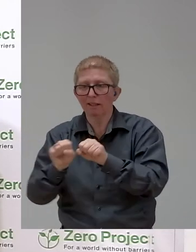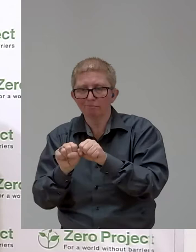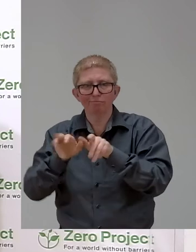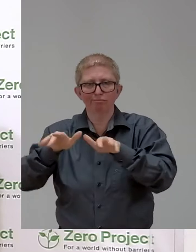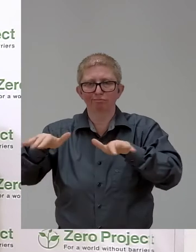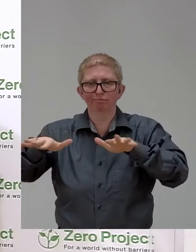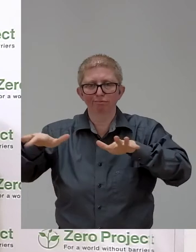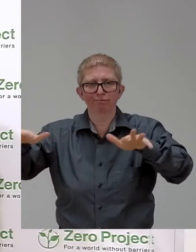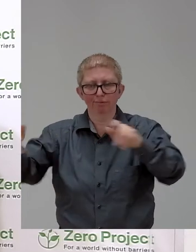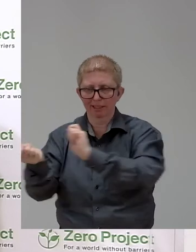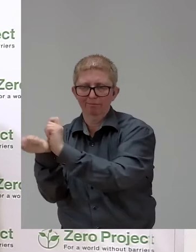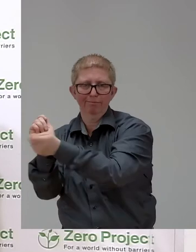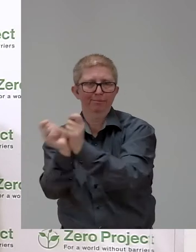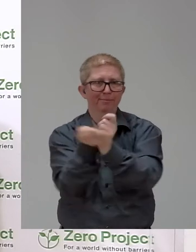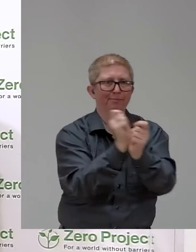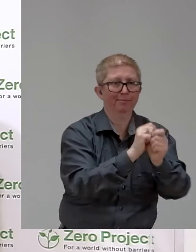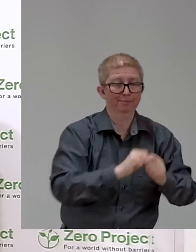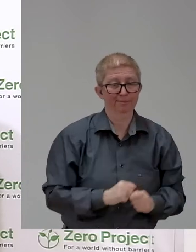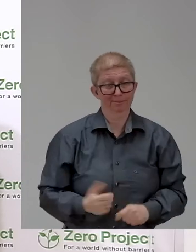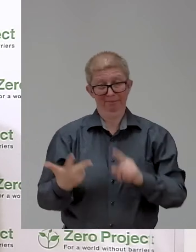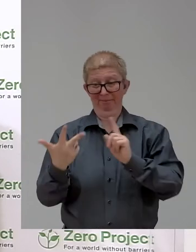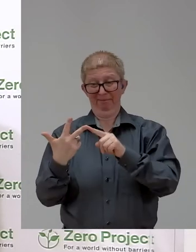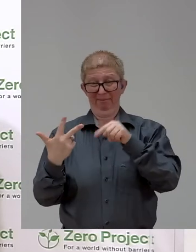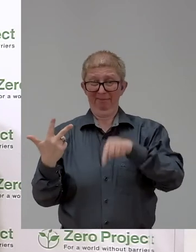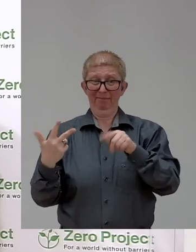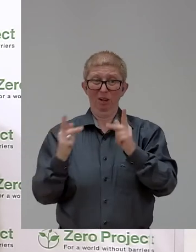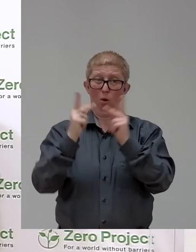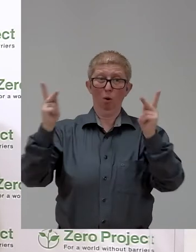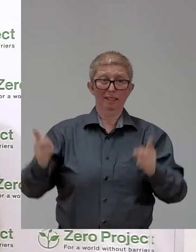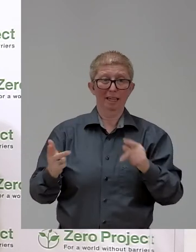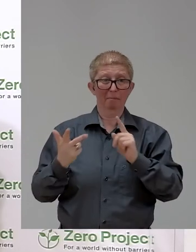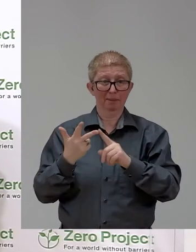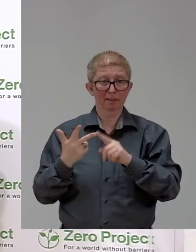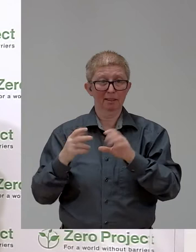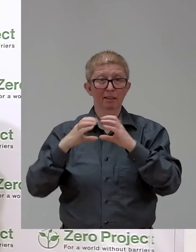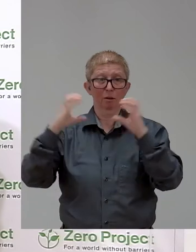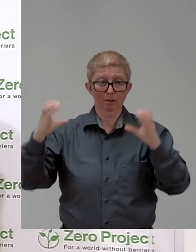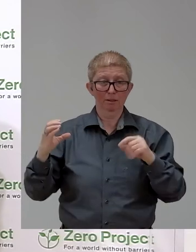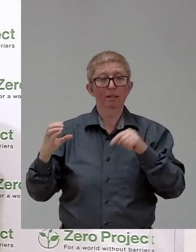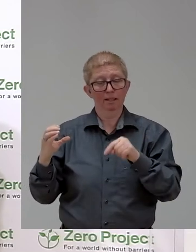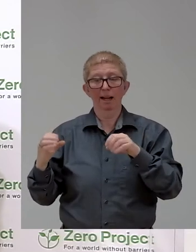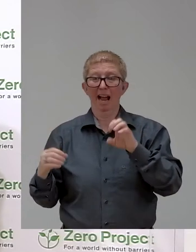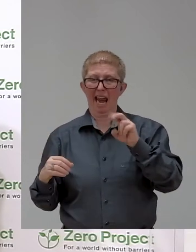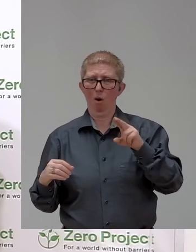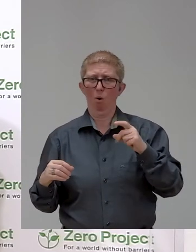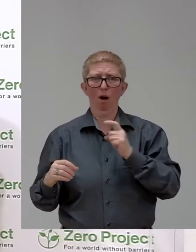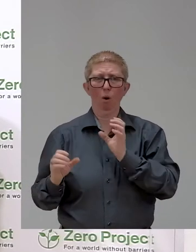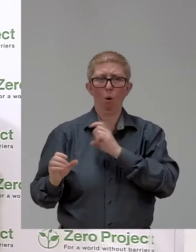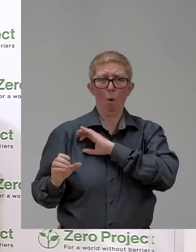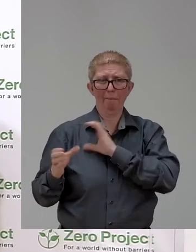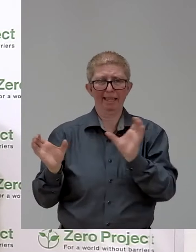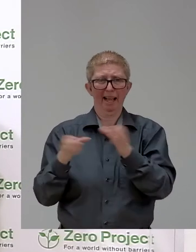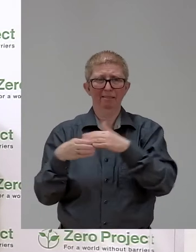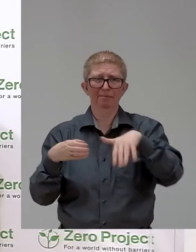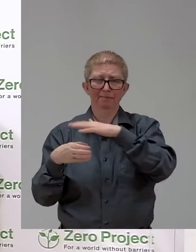in the concept of this new commission of the European Commission, it's an action plan